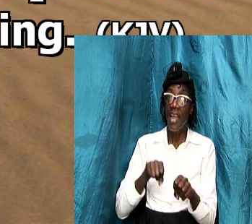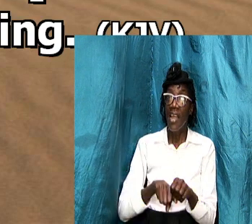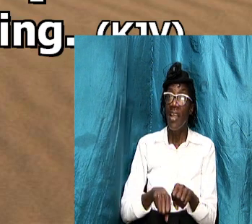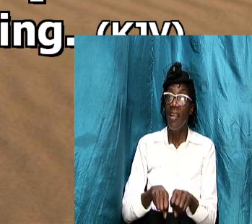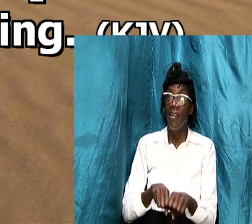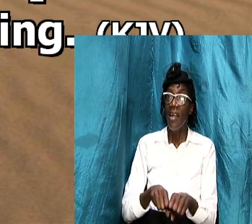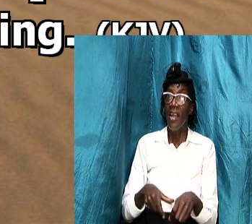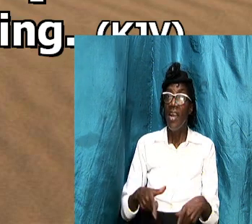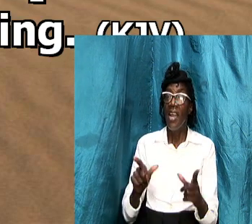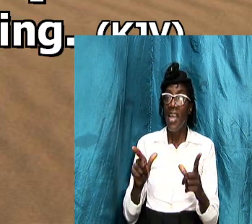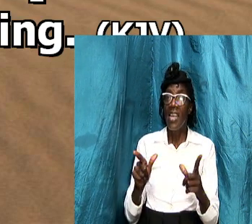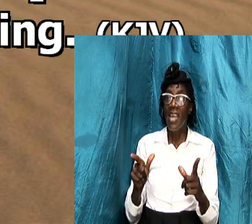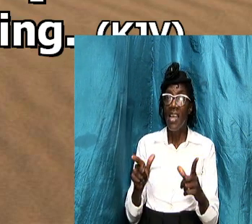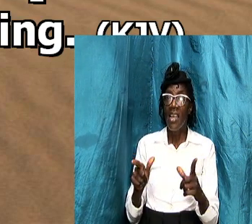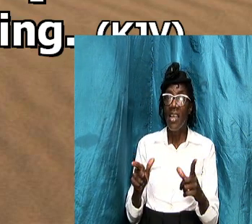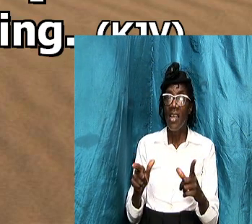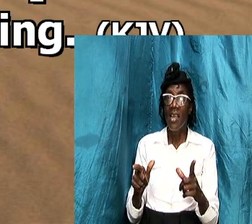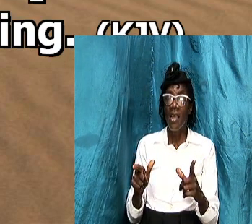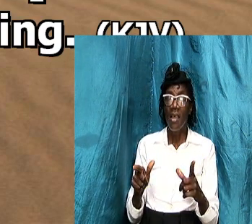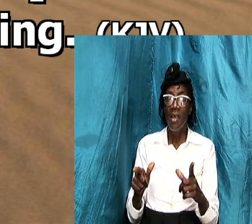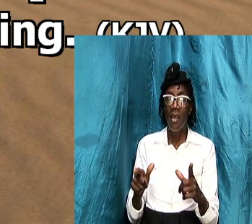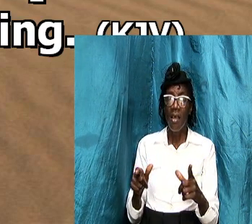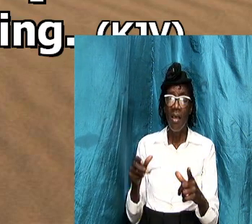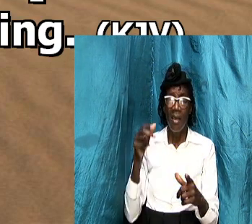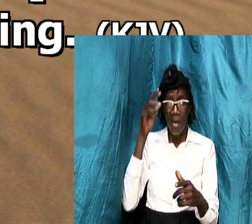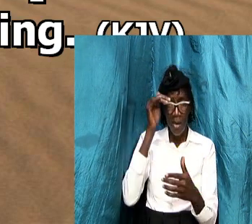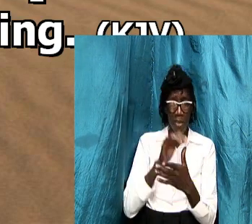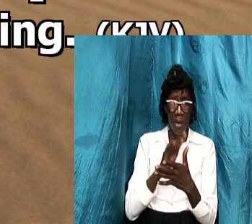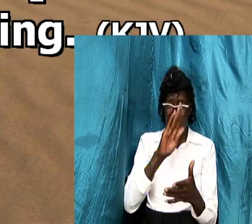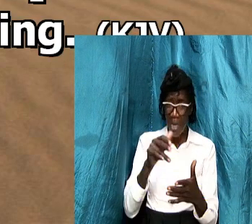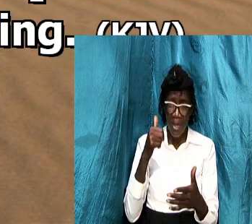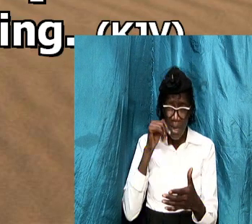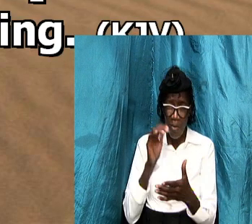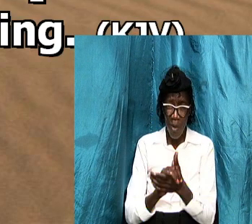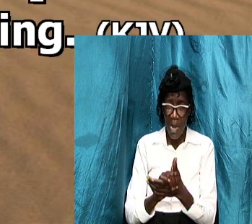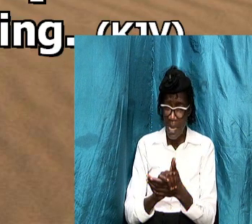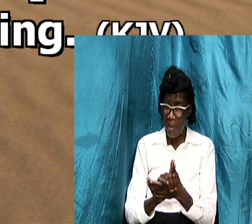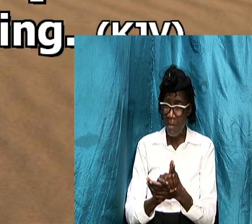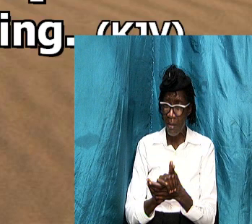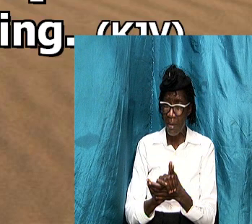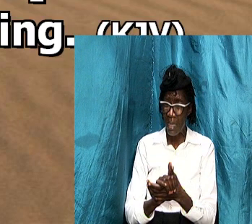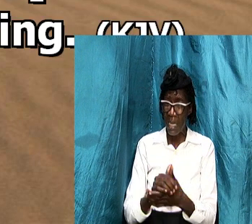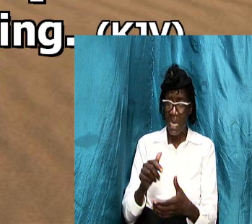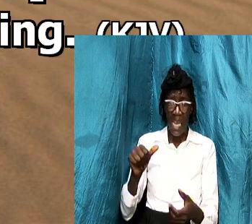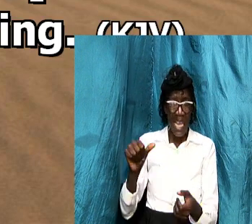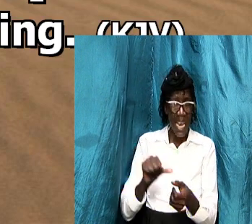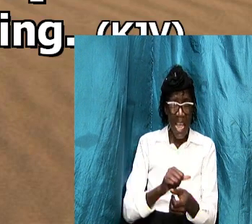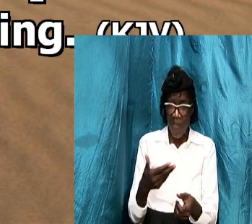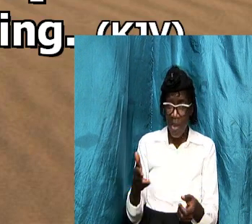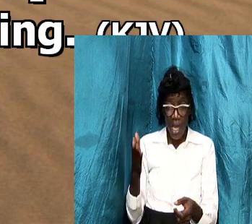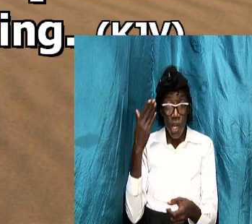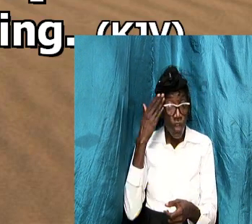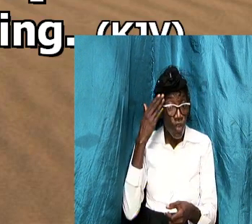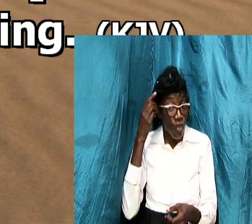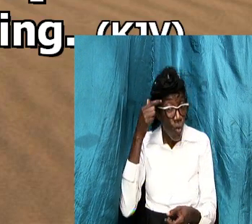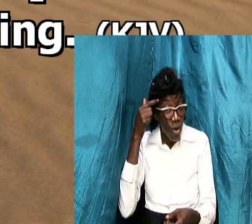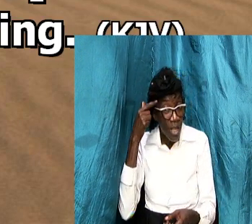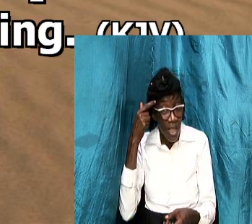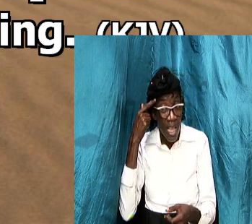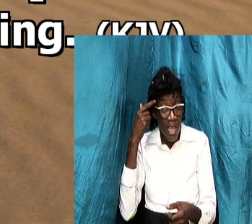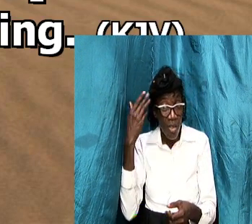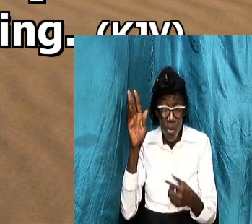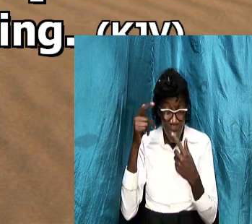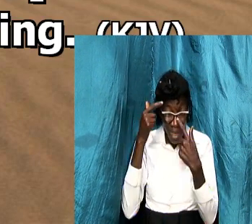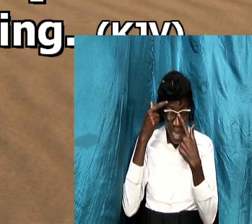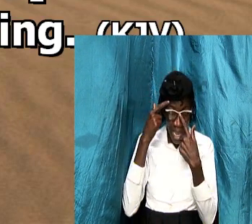every area in every scene don't think the bible don't know what it is talking about the bible knows let us